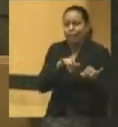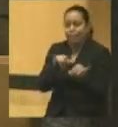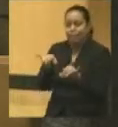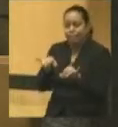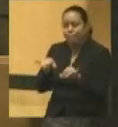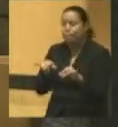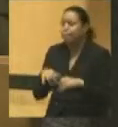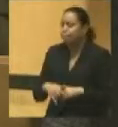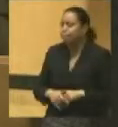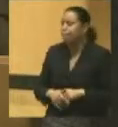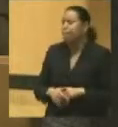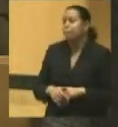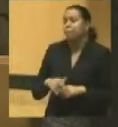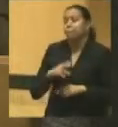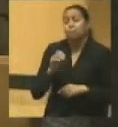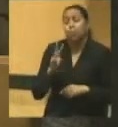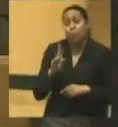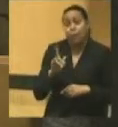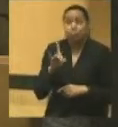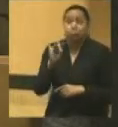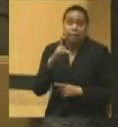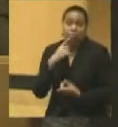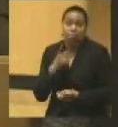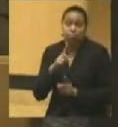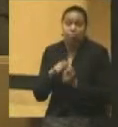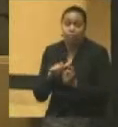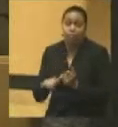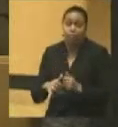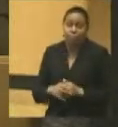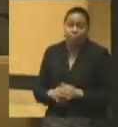Woodward. And, well, they did a good job of it.